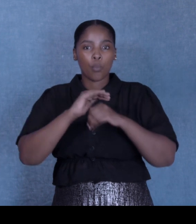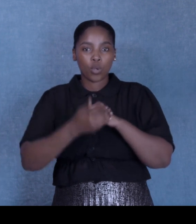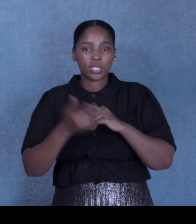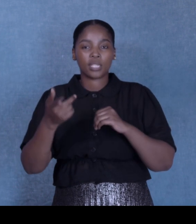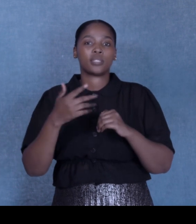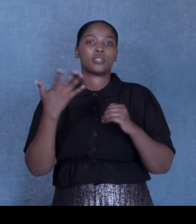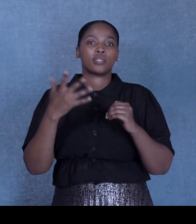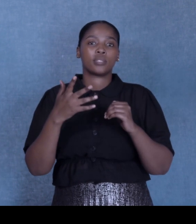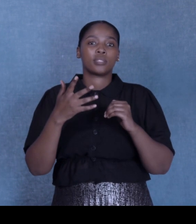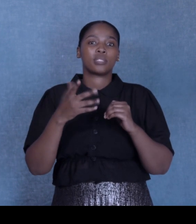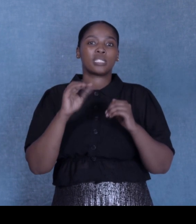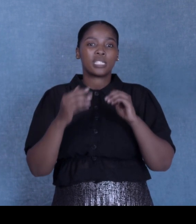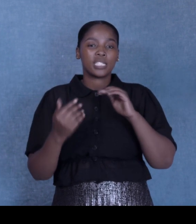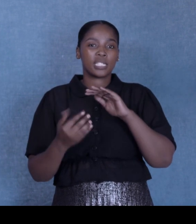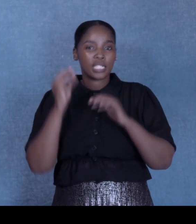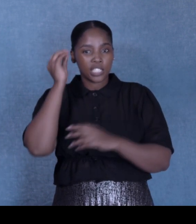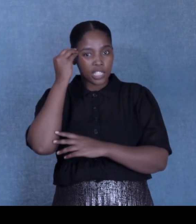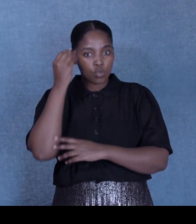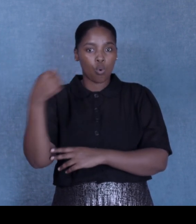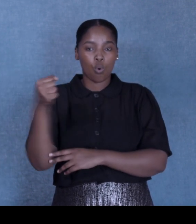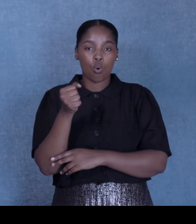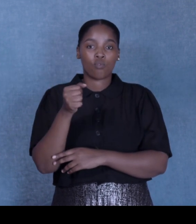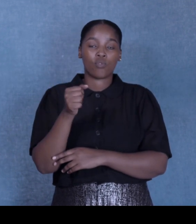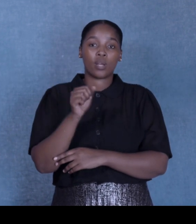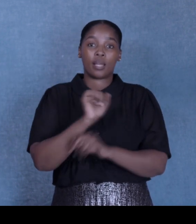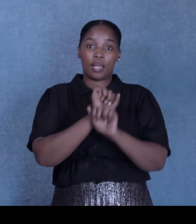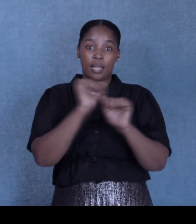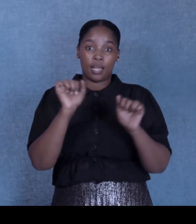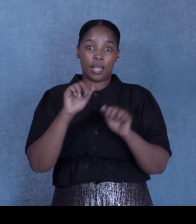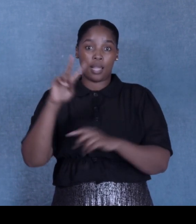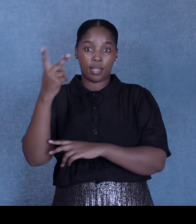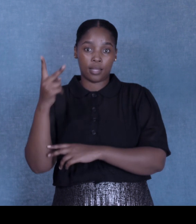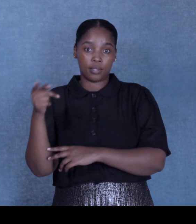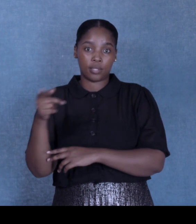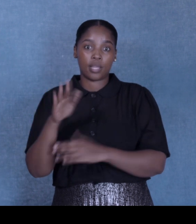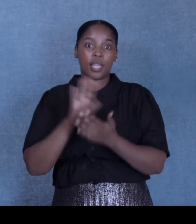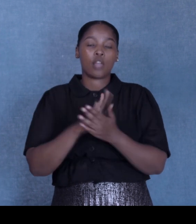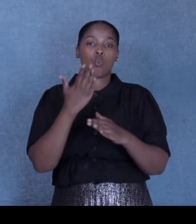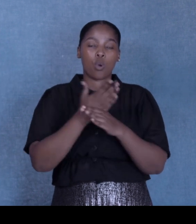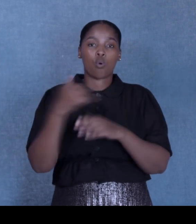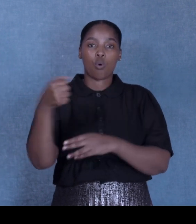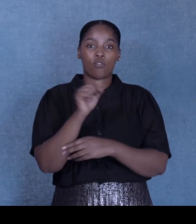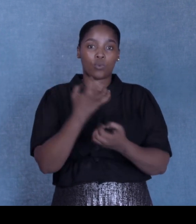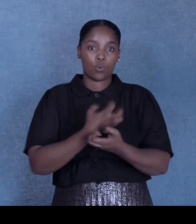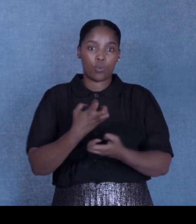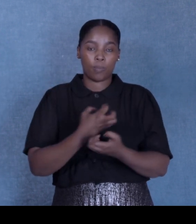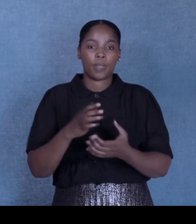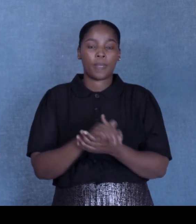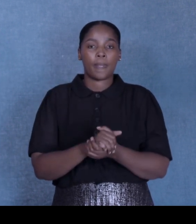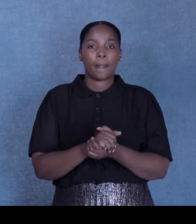of our members whilst at the same time working with the other stakeholders to promote a great metro and work on the economy.